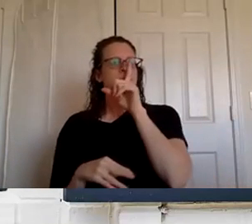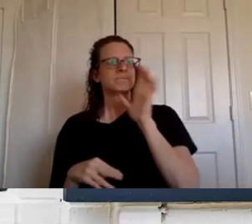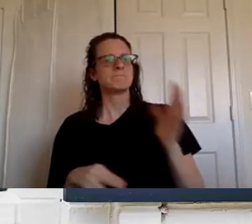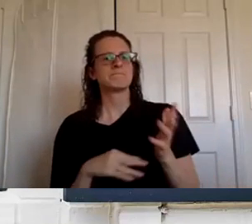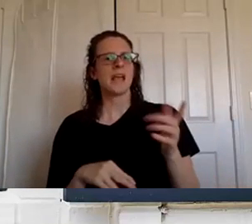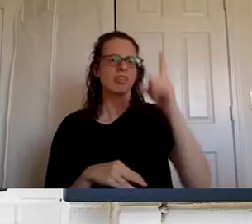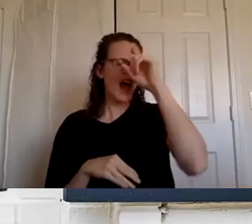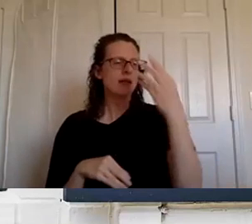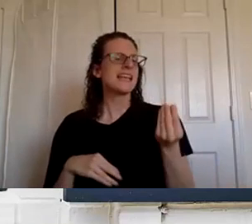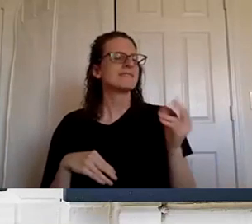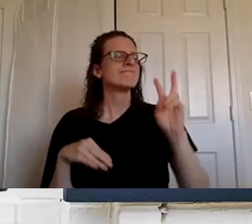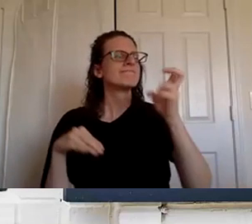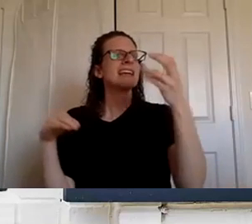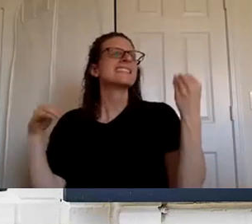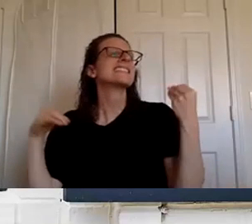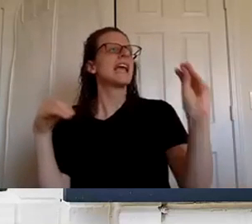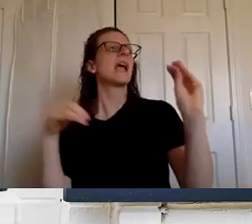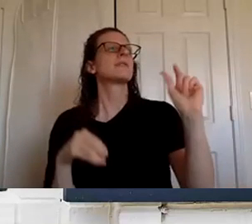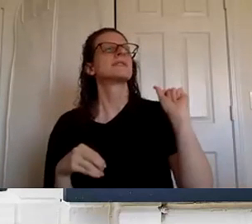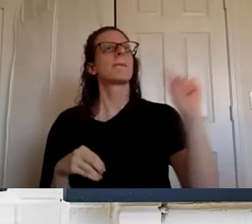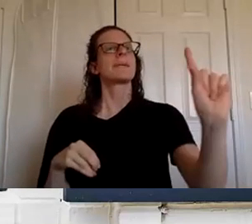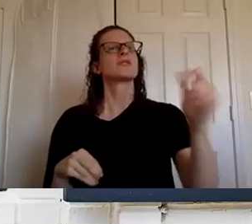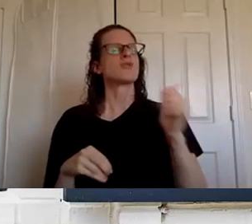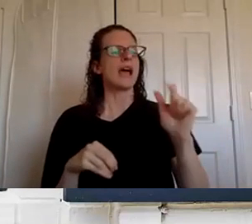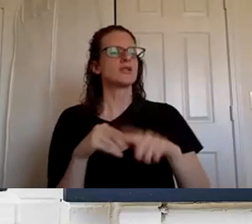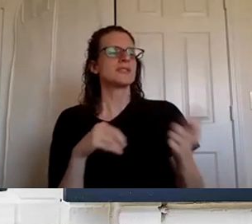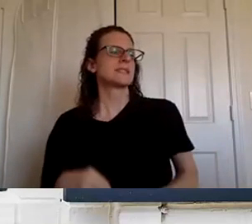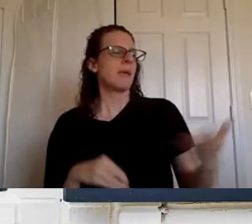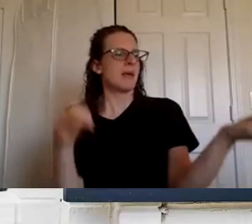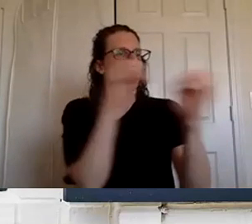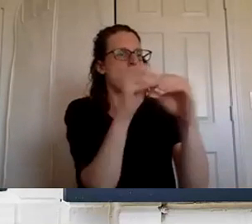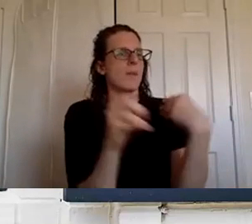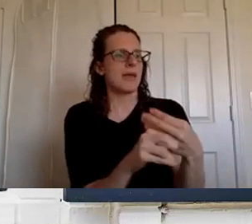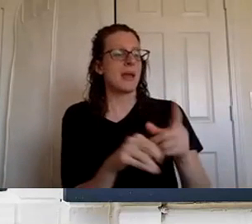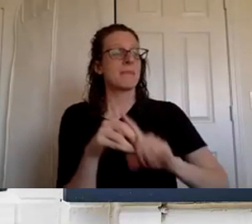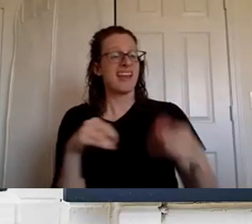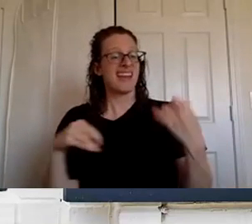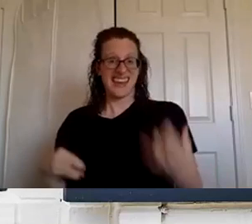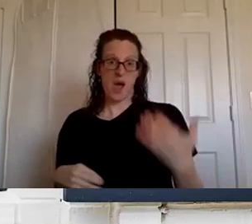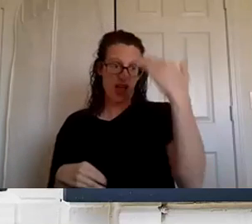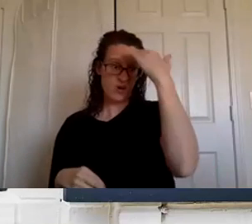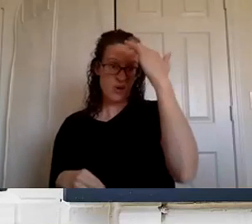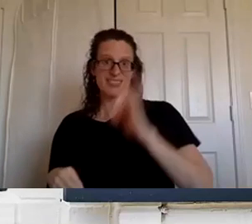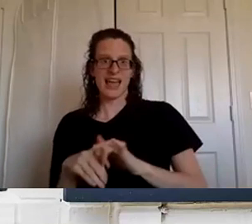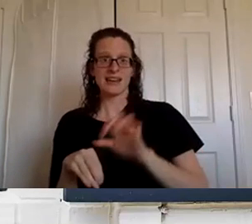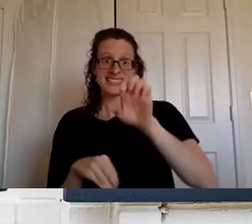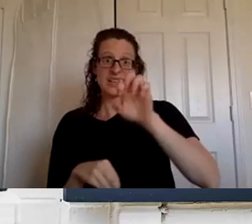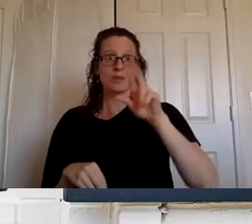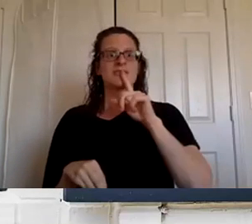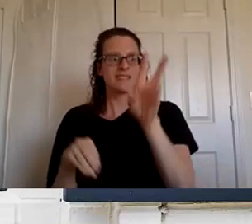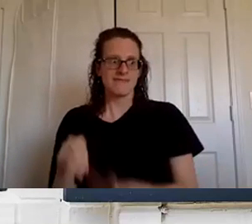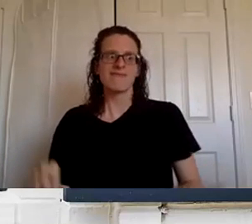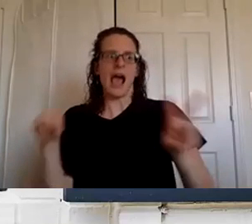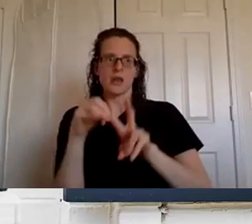salesy and like i was trying to get them to spend more money but now that i know how valuable essential rewards